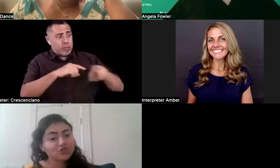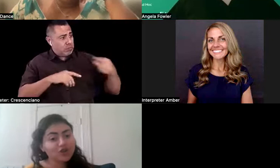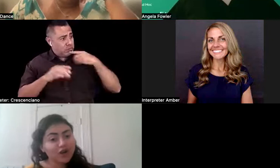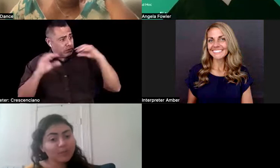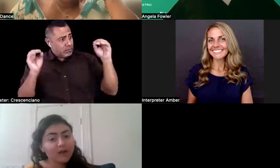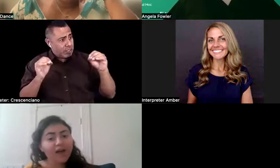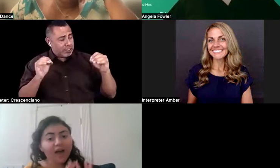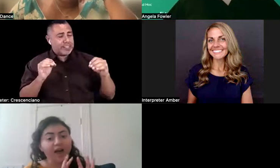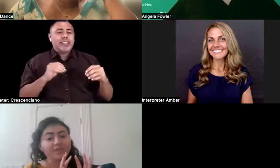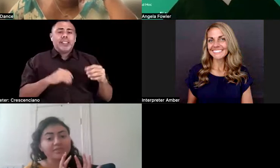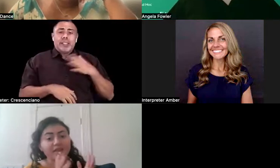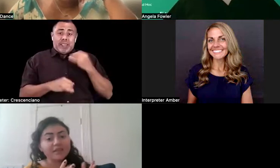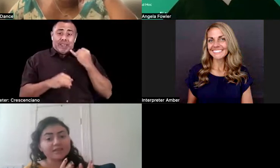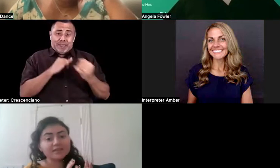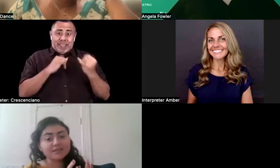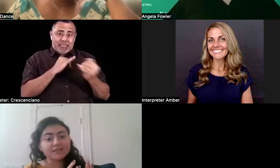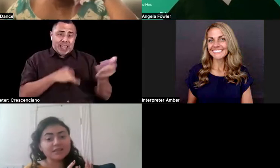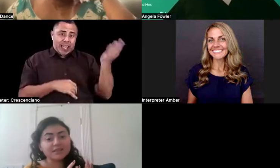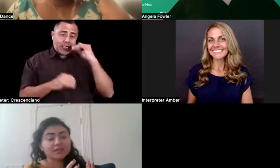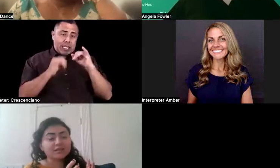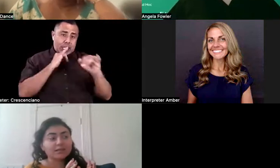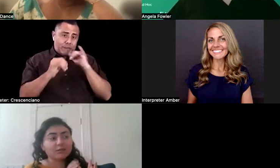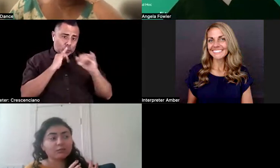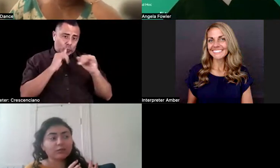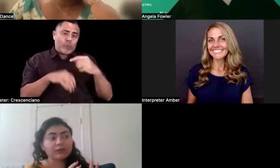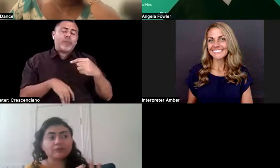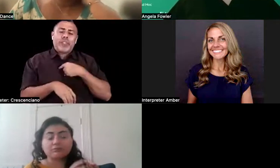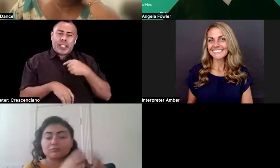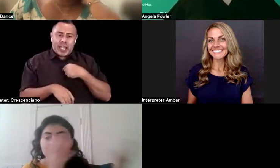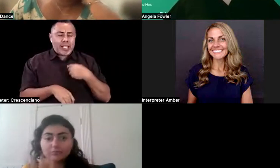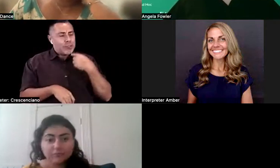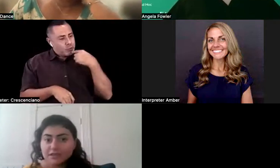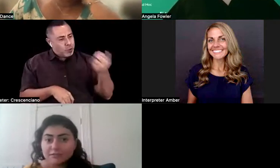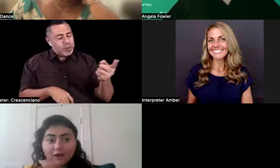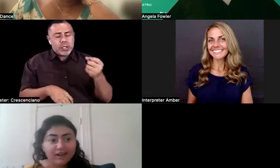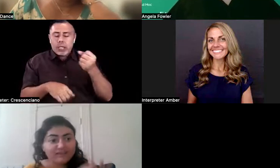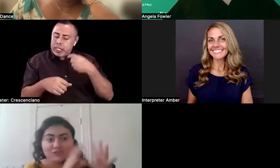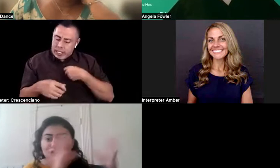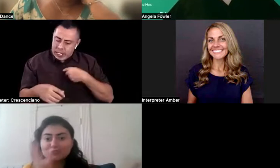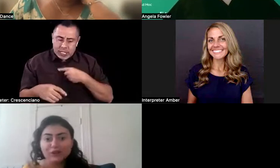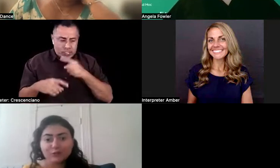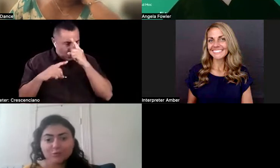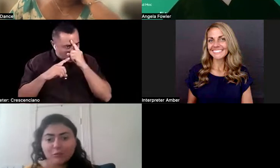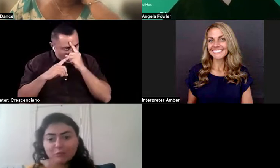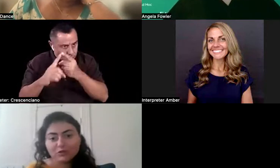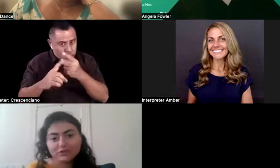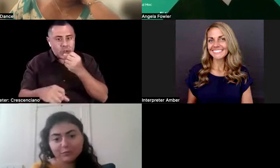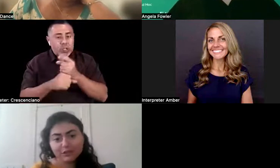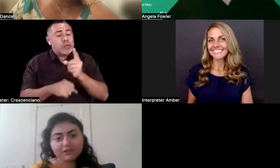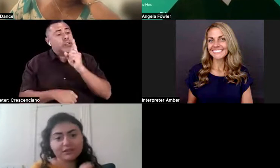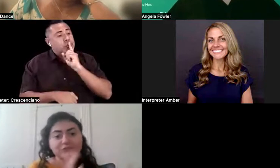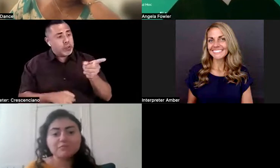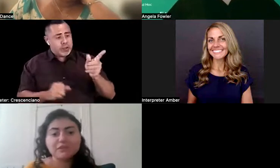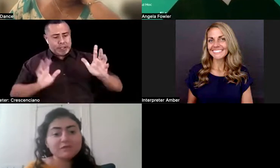take this job unless it's fine. It's not a problem with